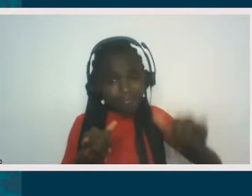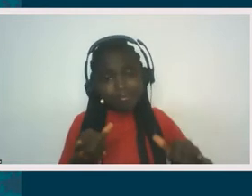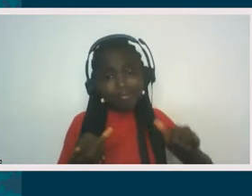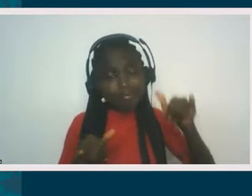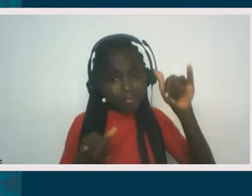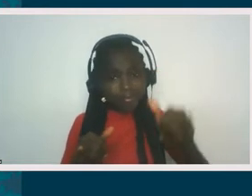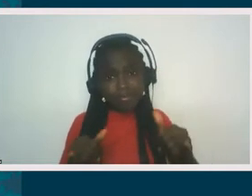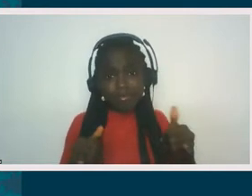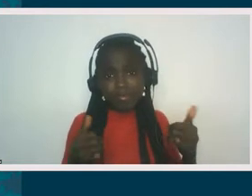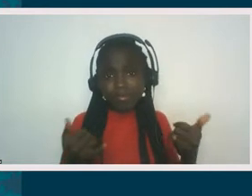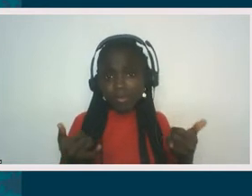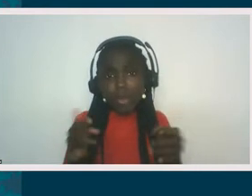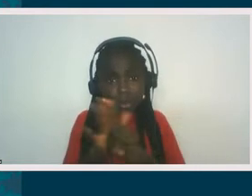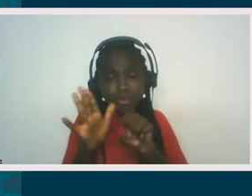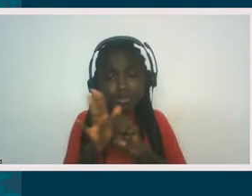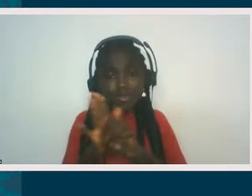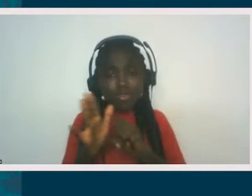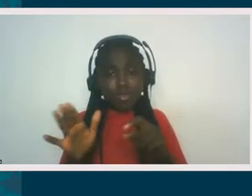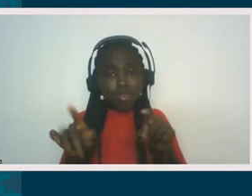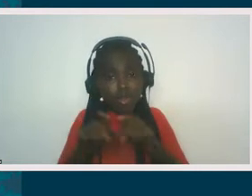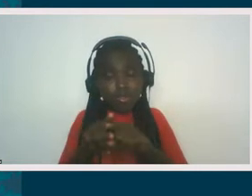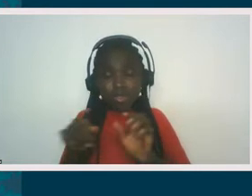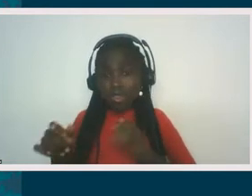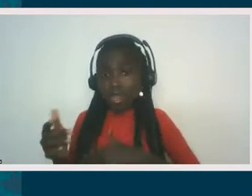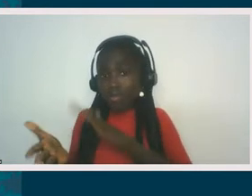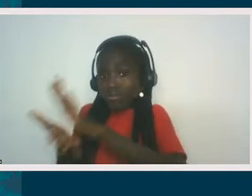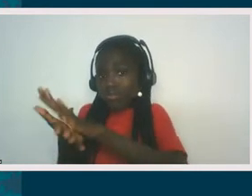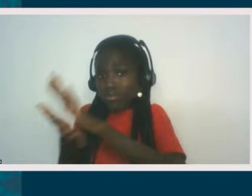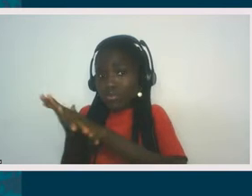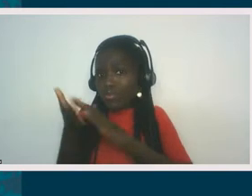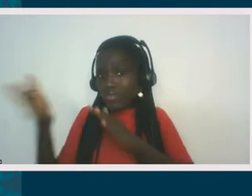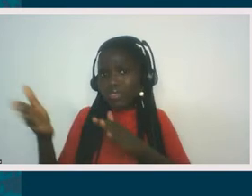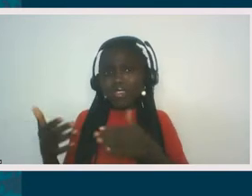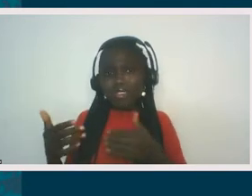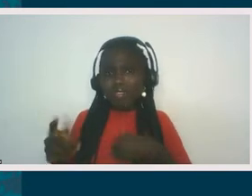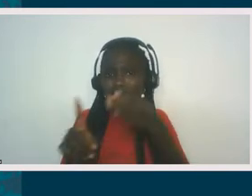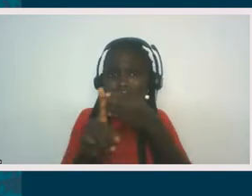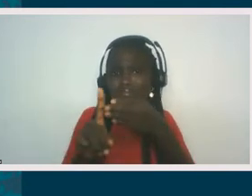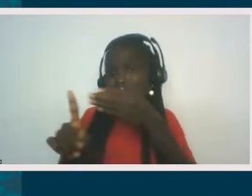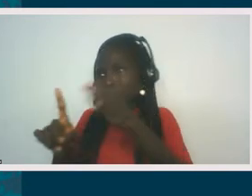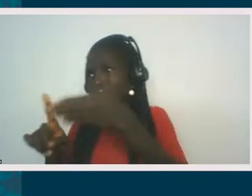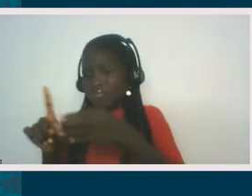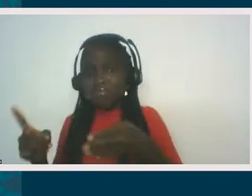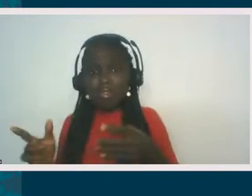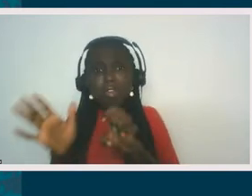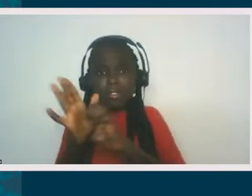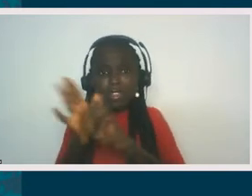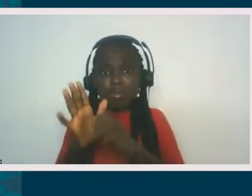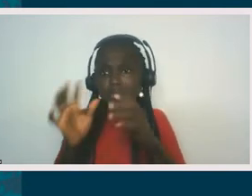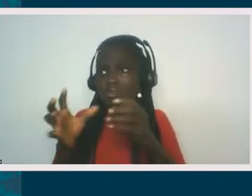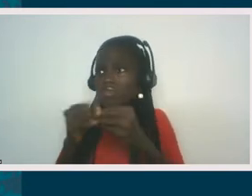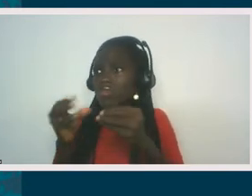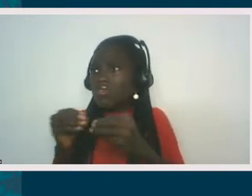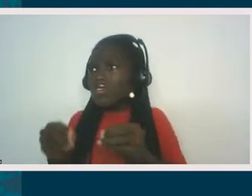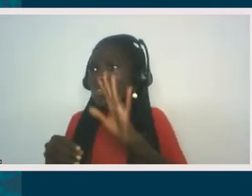discrimination in our schools, our kids are being taught how to carry their hair and the discrimination we see are mainly